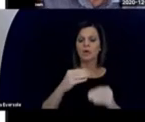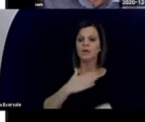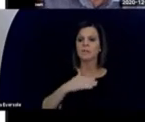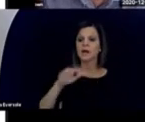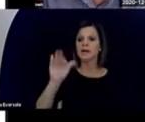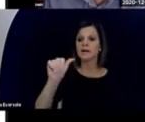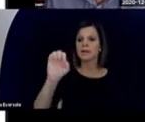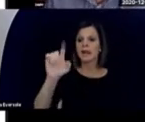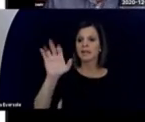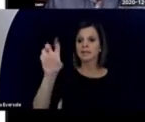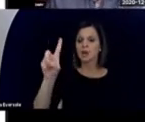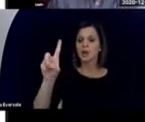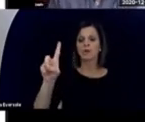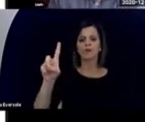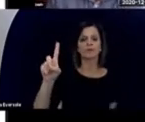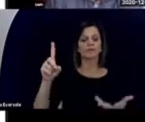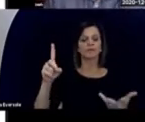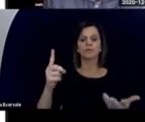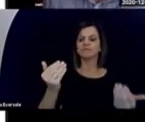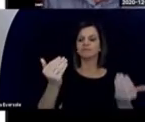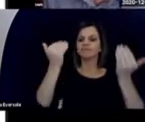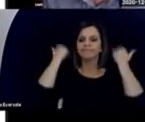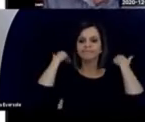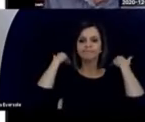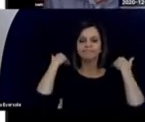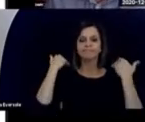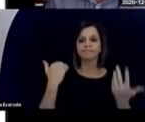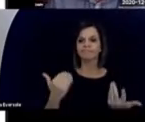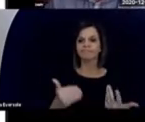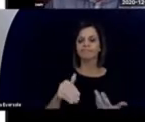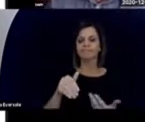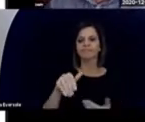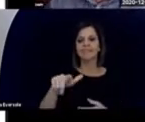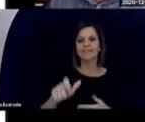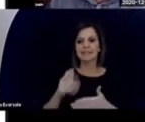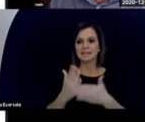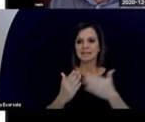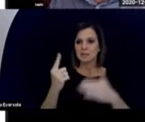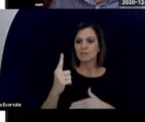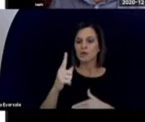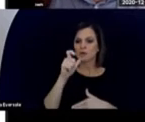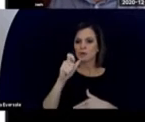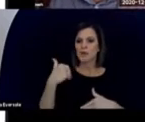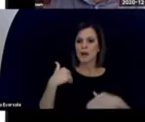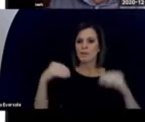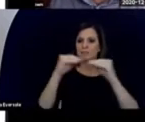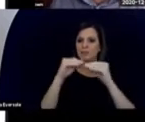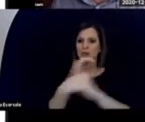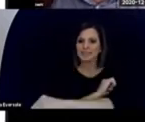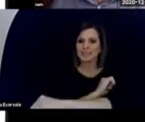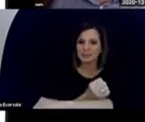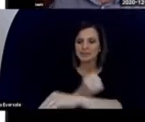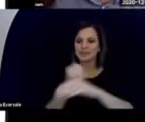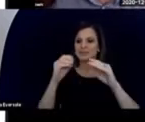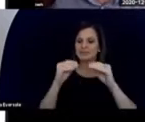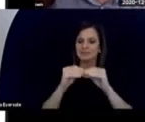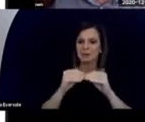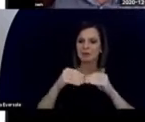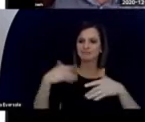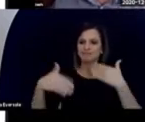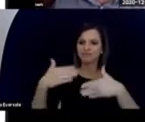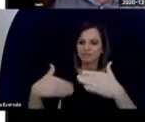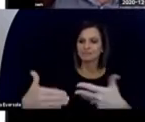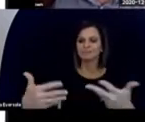couldn't manage the job anymore. My caseload was so enormous. It needed somebody younger who could, you know, whiz around